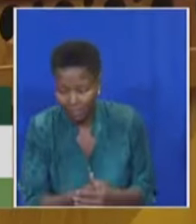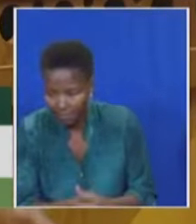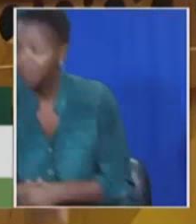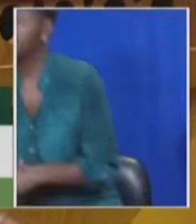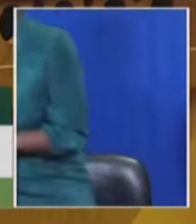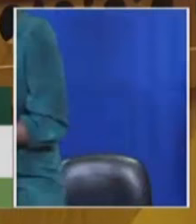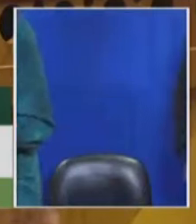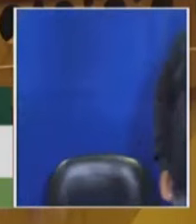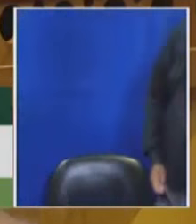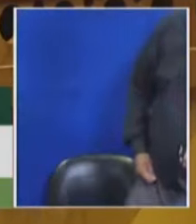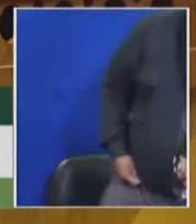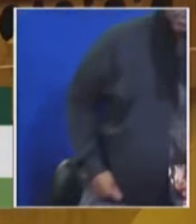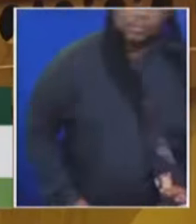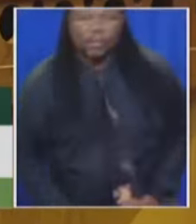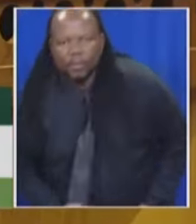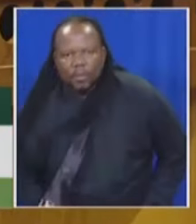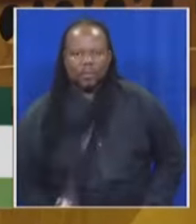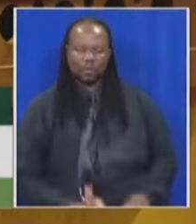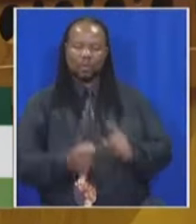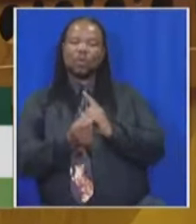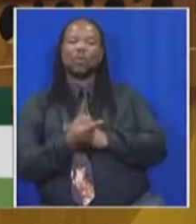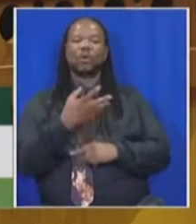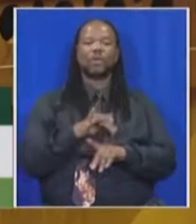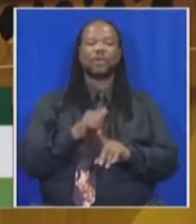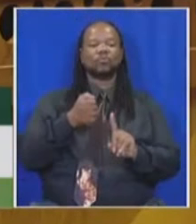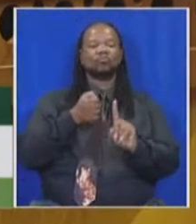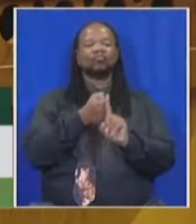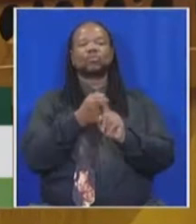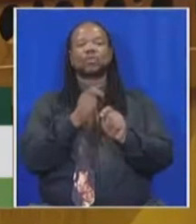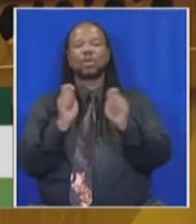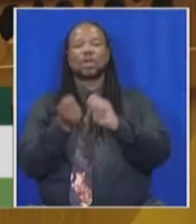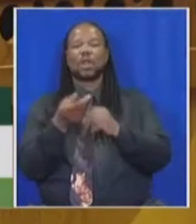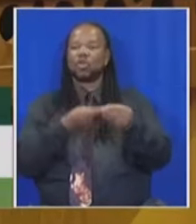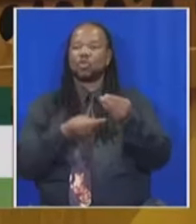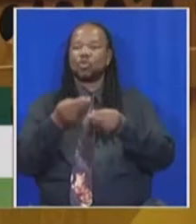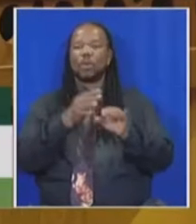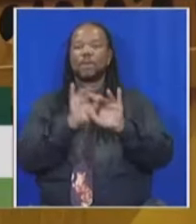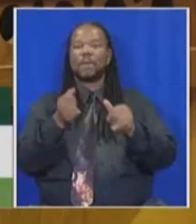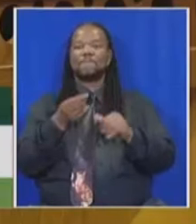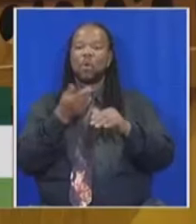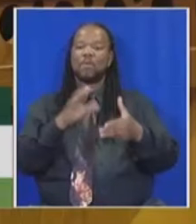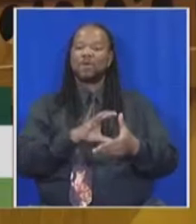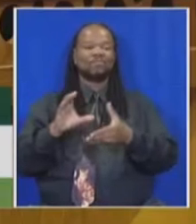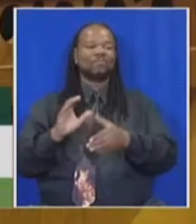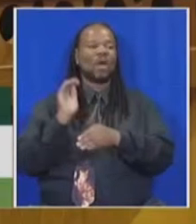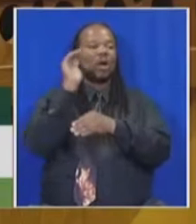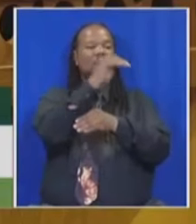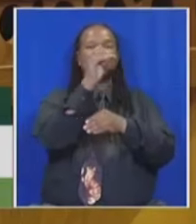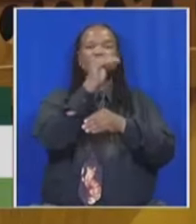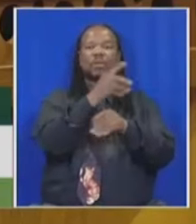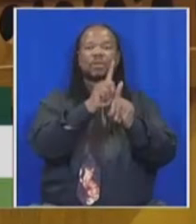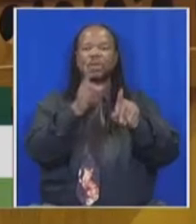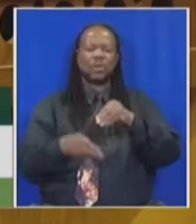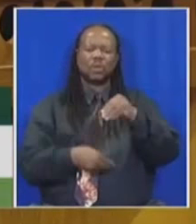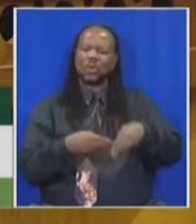the radical economic transformation when you ship off billions out of the country? The corruption